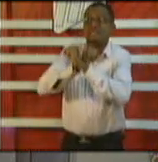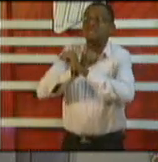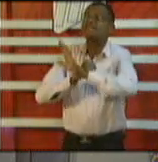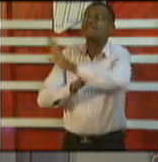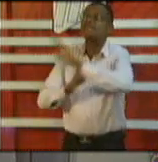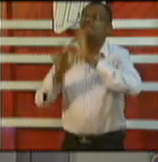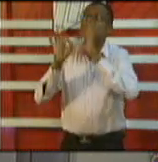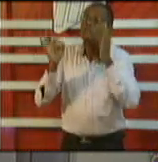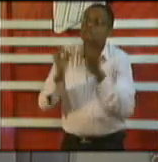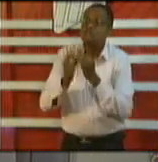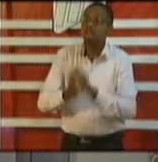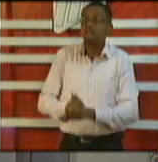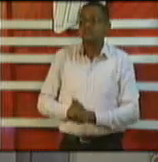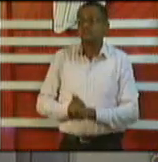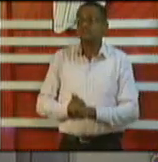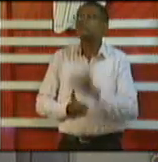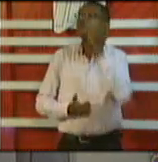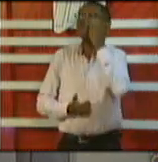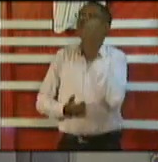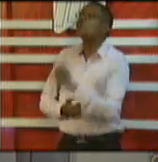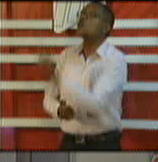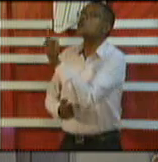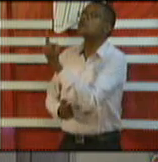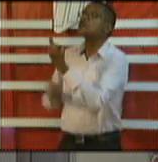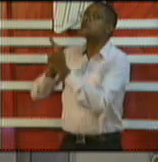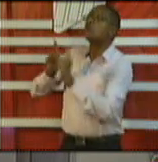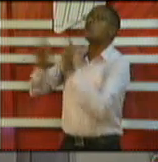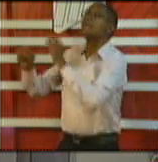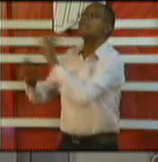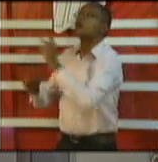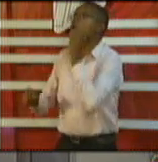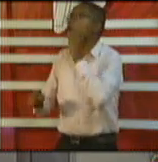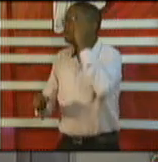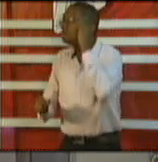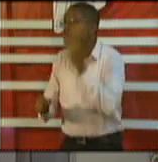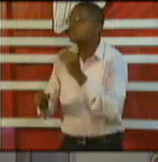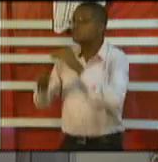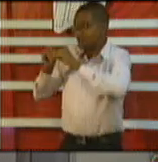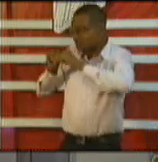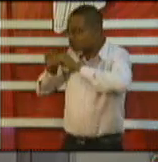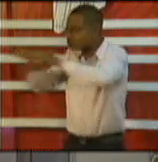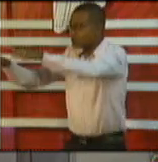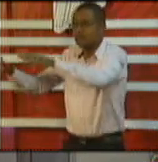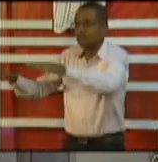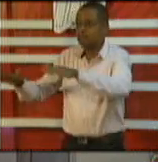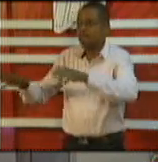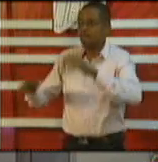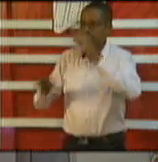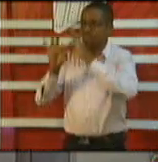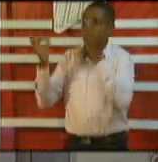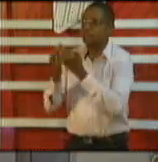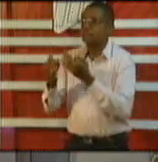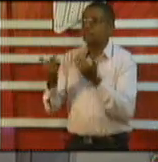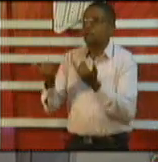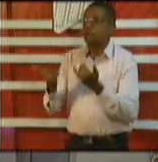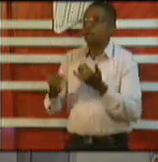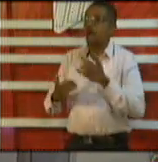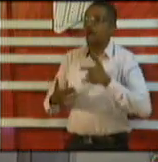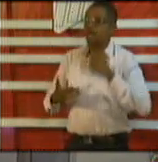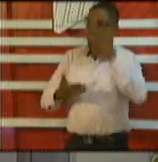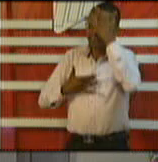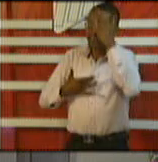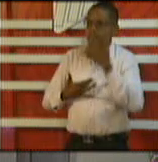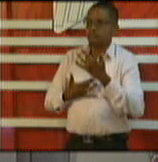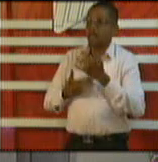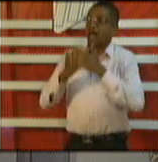a family setting and infect their entire family unknowingly then the family goes out into the community the